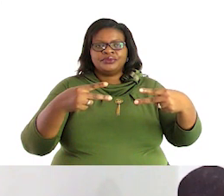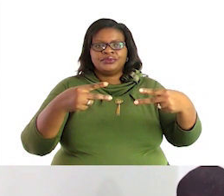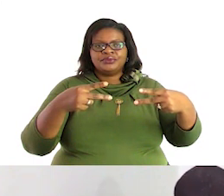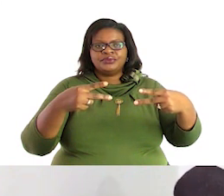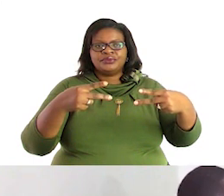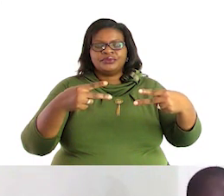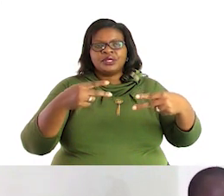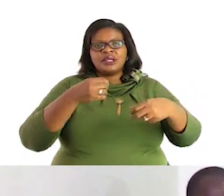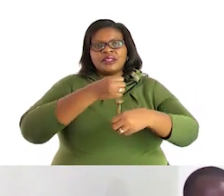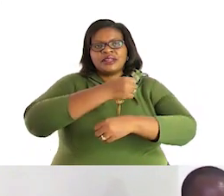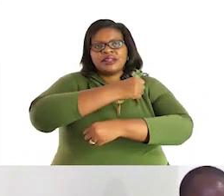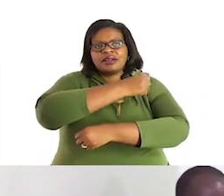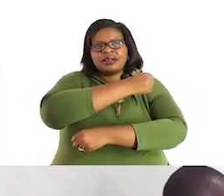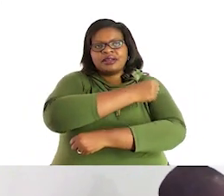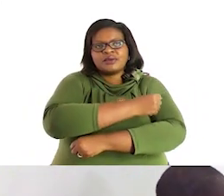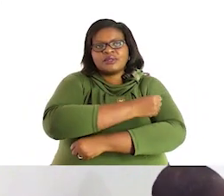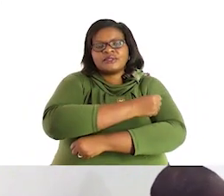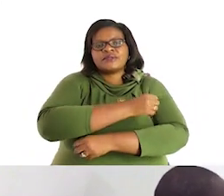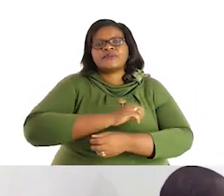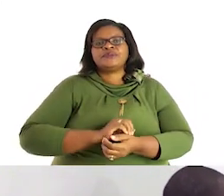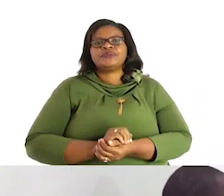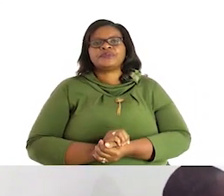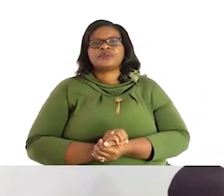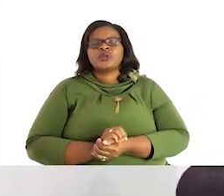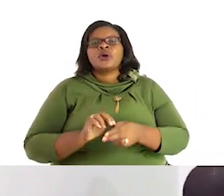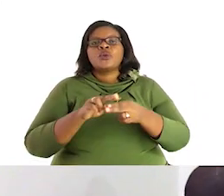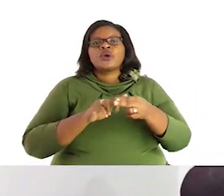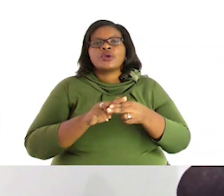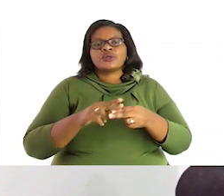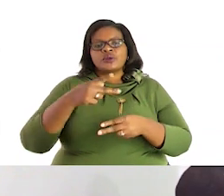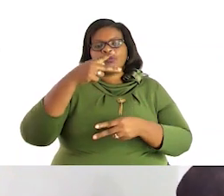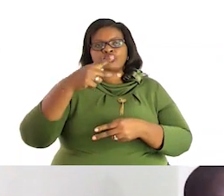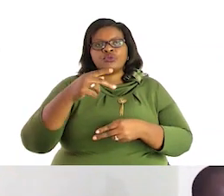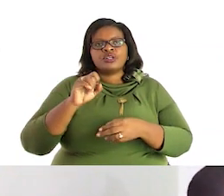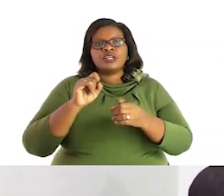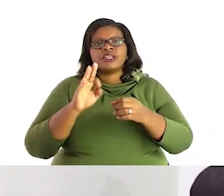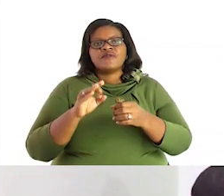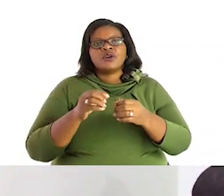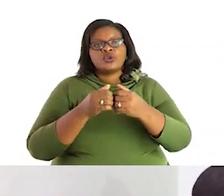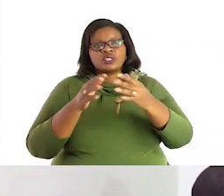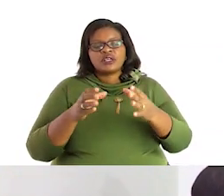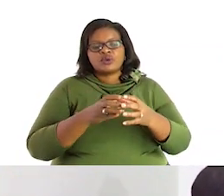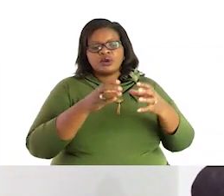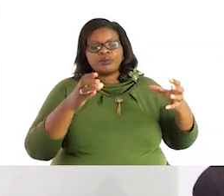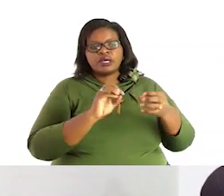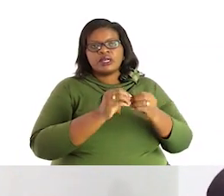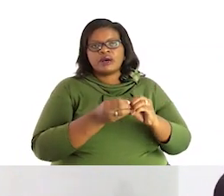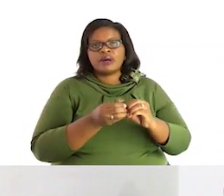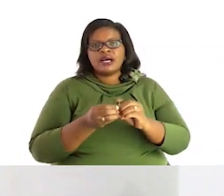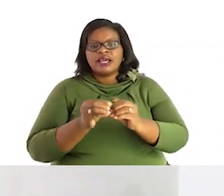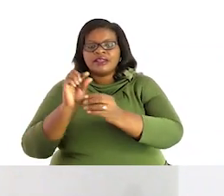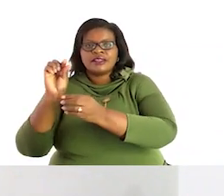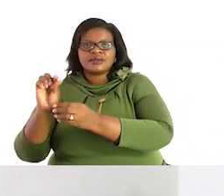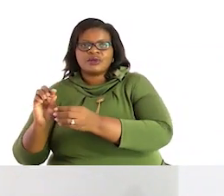equal to. We use greater than when you are starting with a big number, followed by